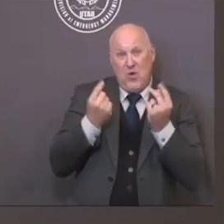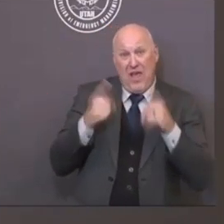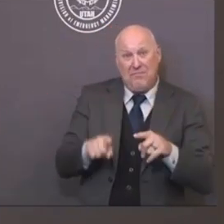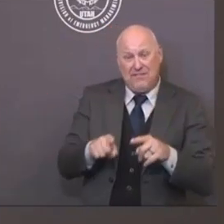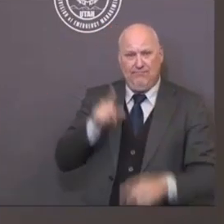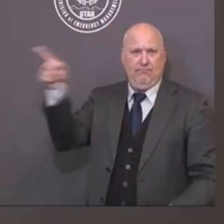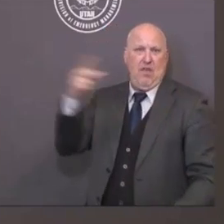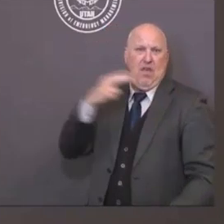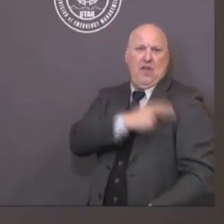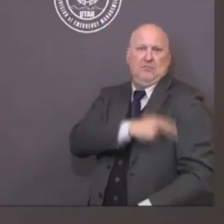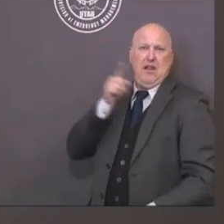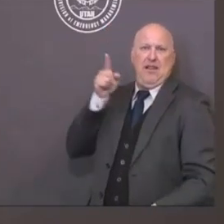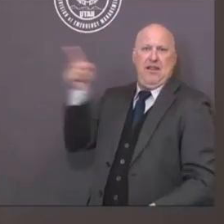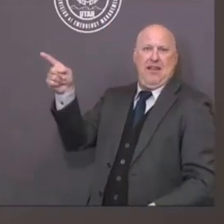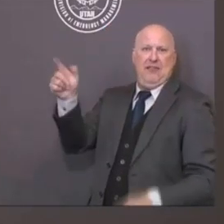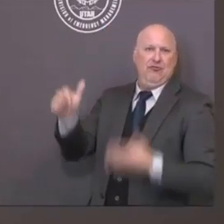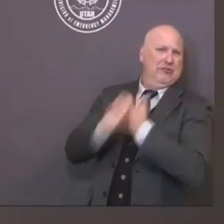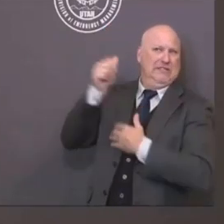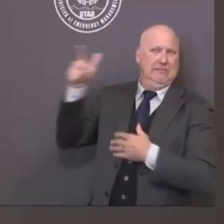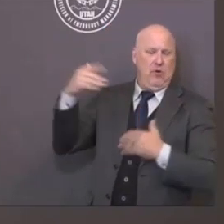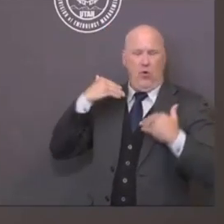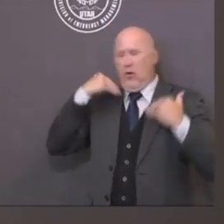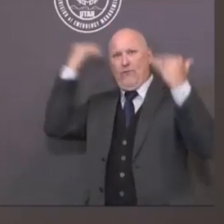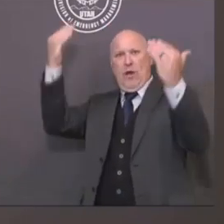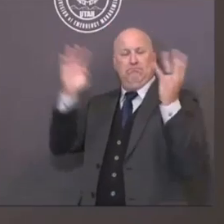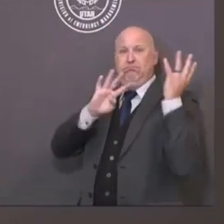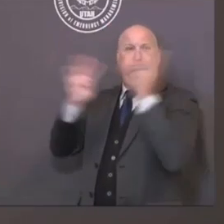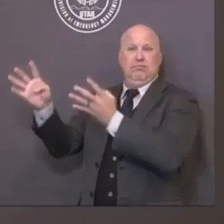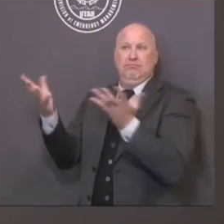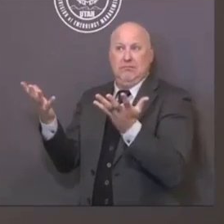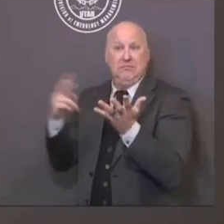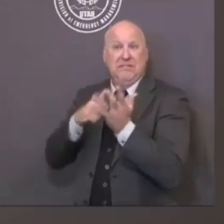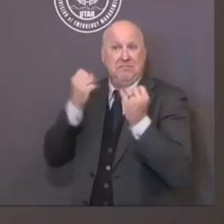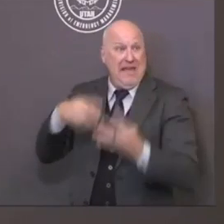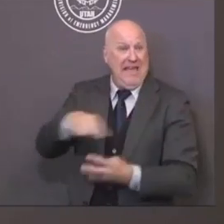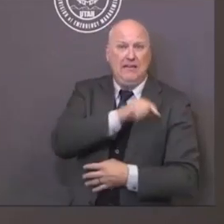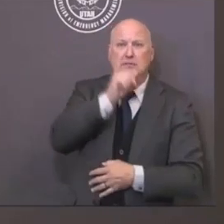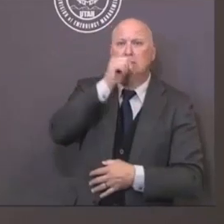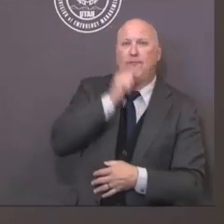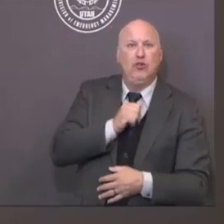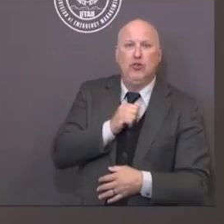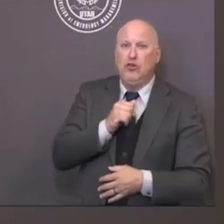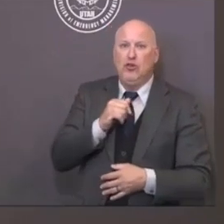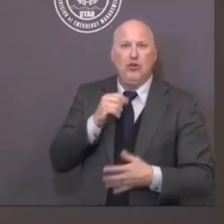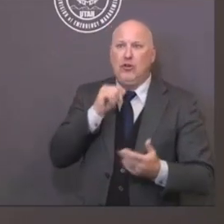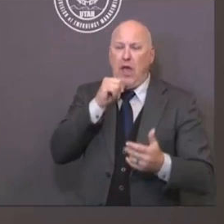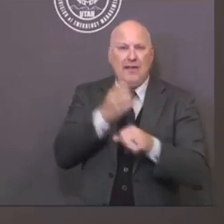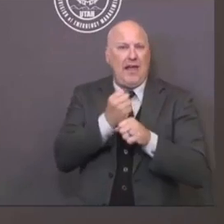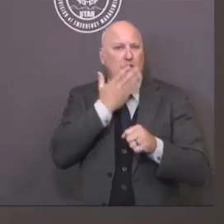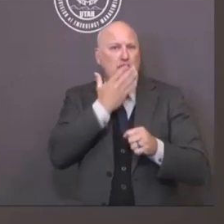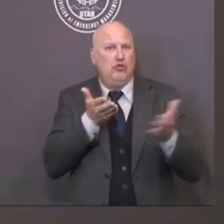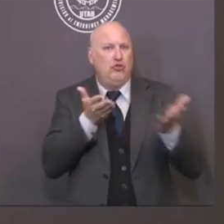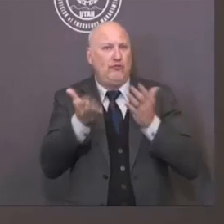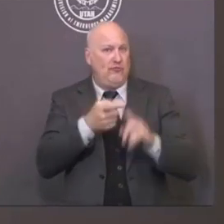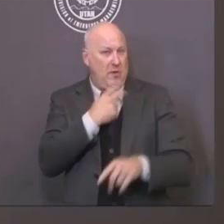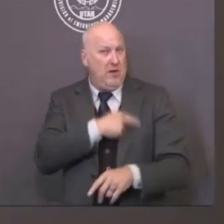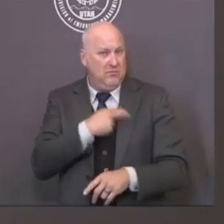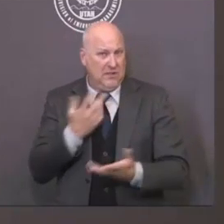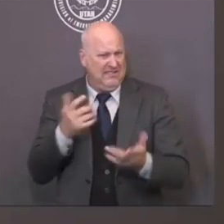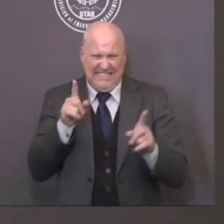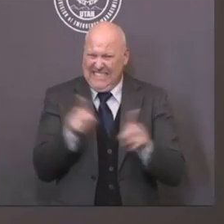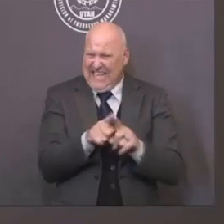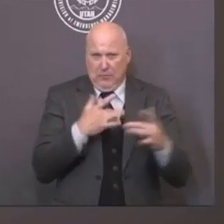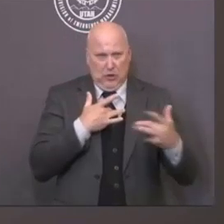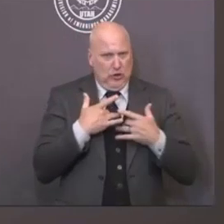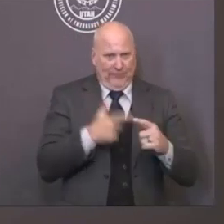And that will require more personnel. I'm more concerned about the personnel aspect than I am actually bed space. As we end